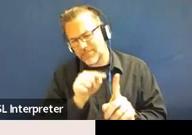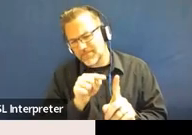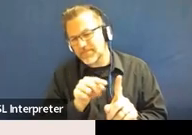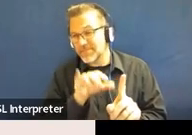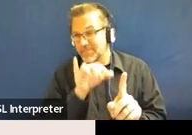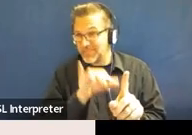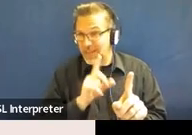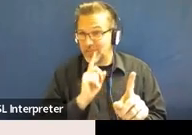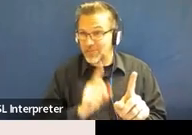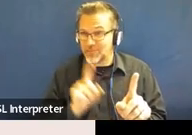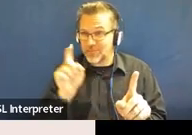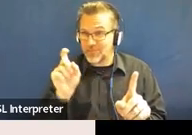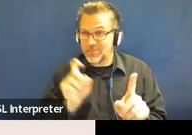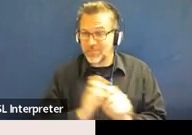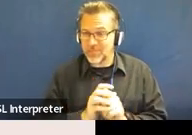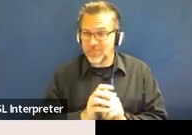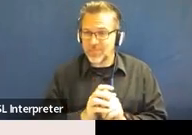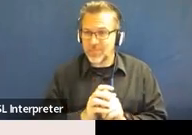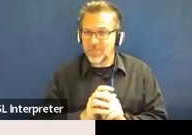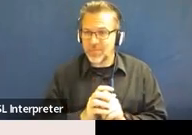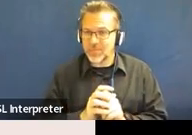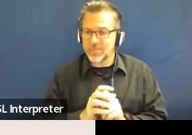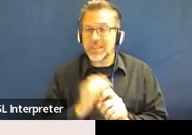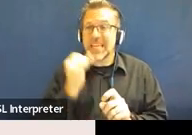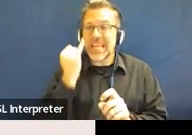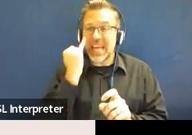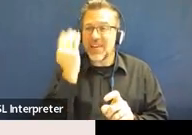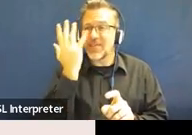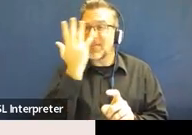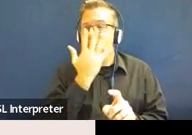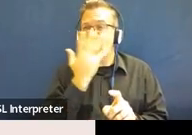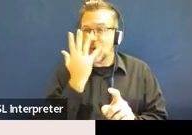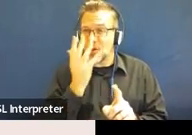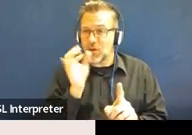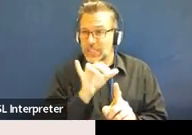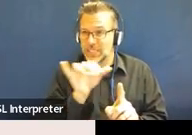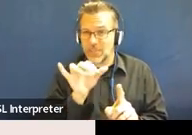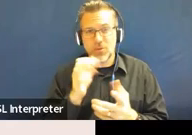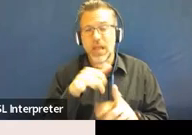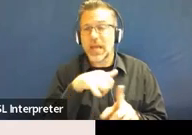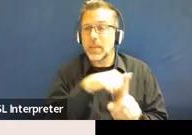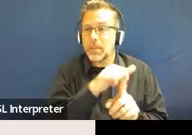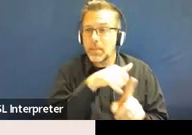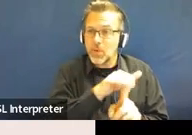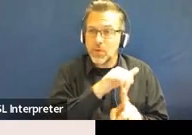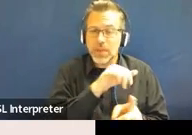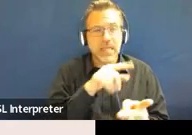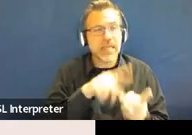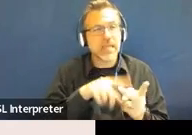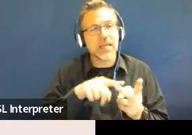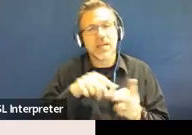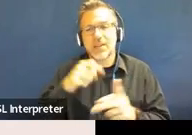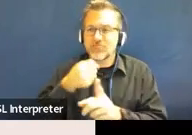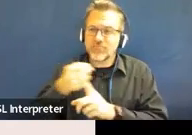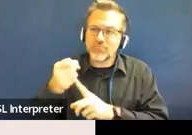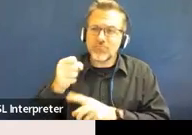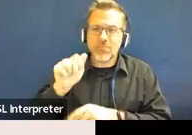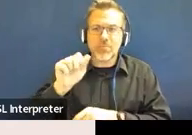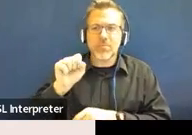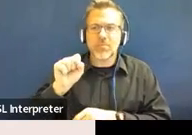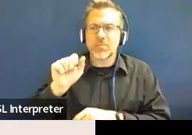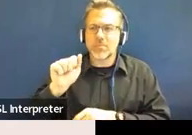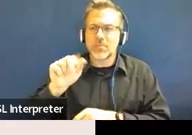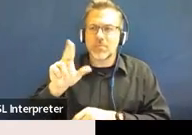that's the case. Cases that appear similar might be bullying and assault or a bus disruption and a